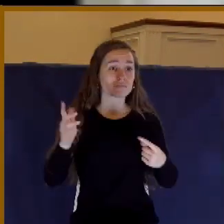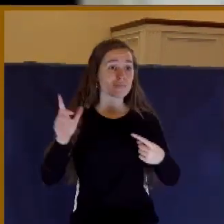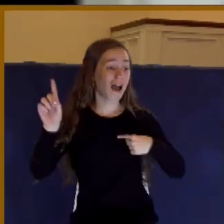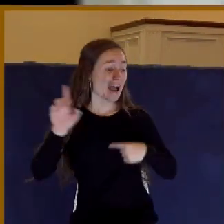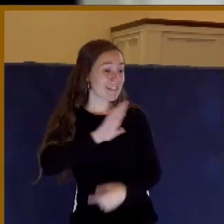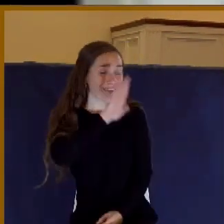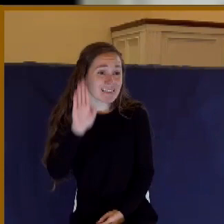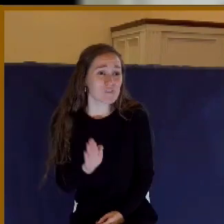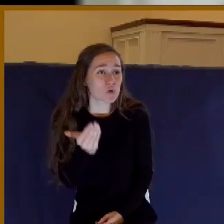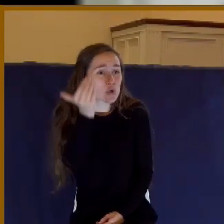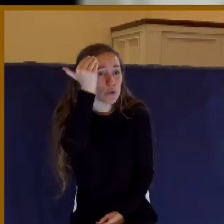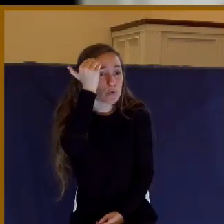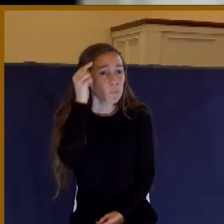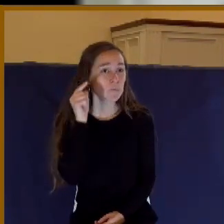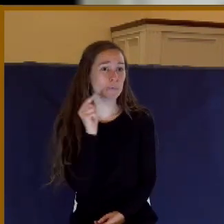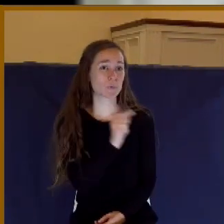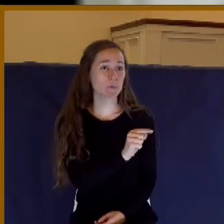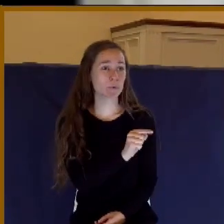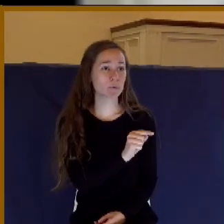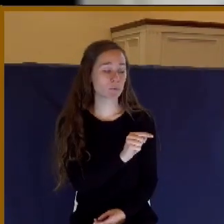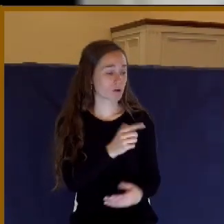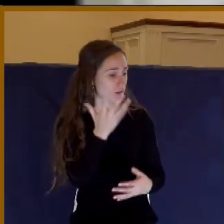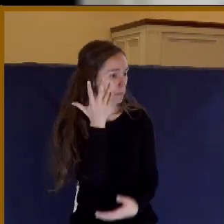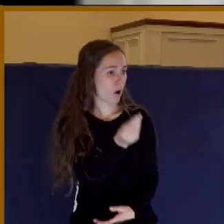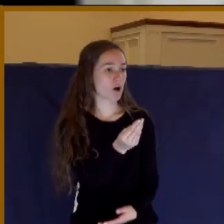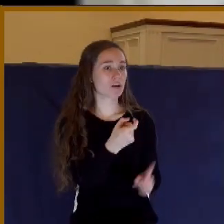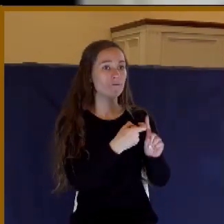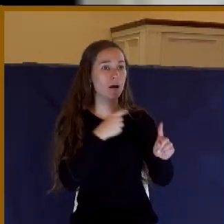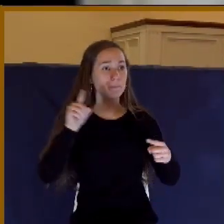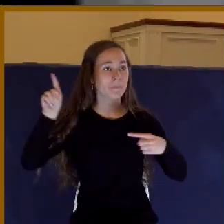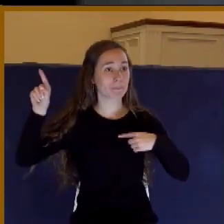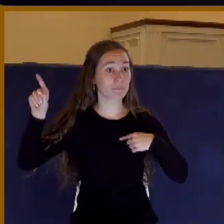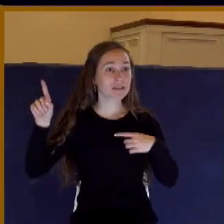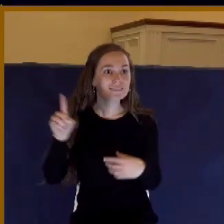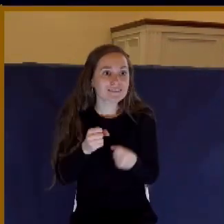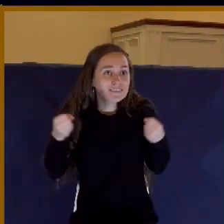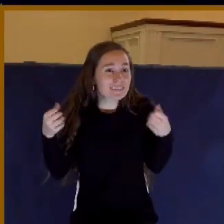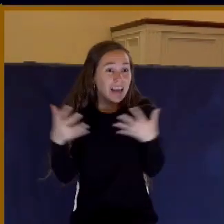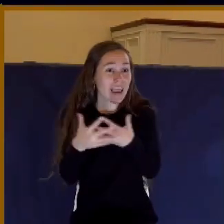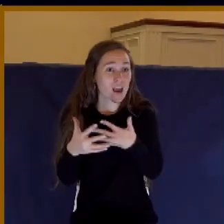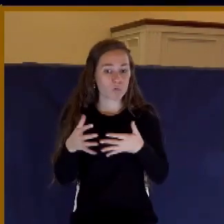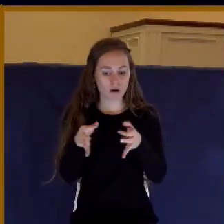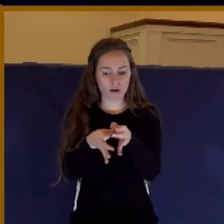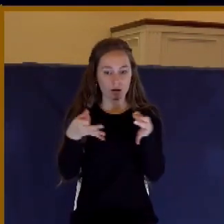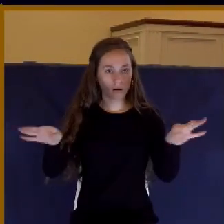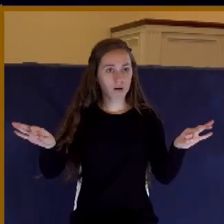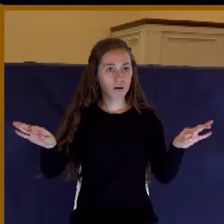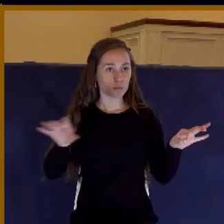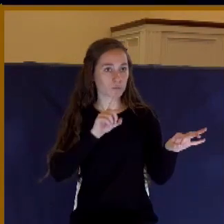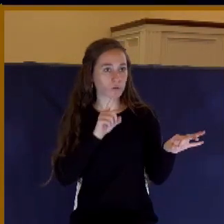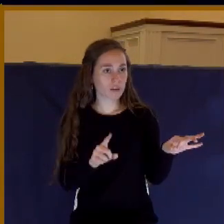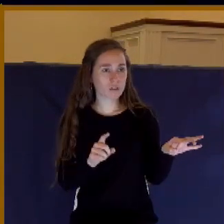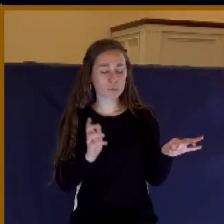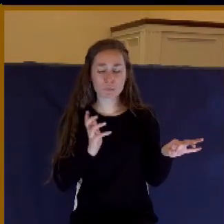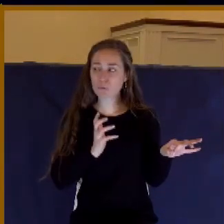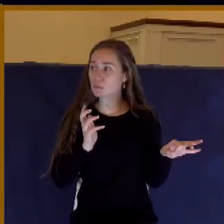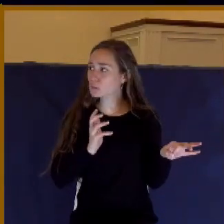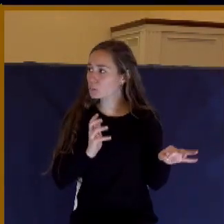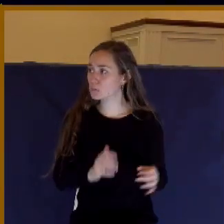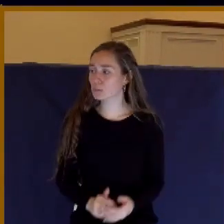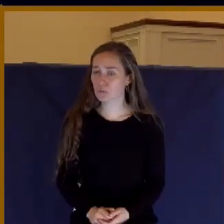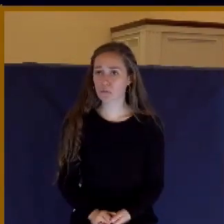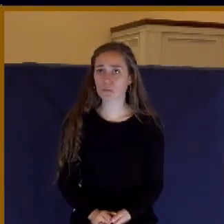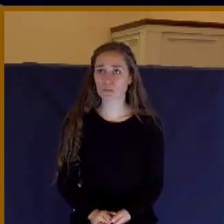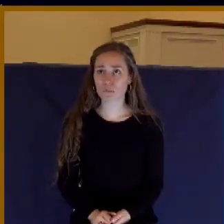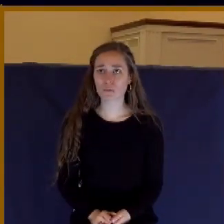I never knew you, depart from me. That is the most haunting passage in the New Testament.